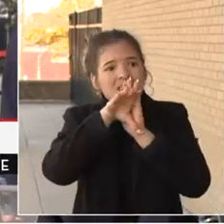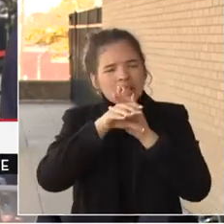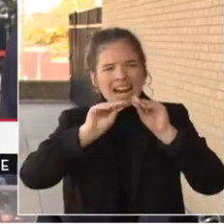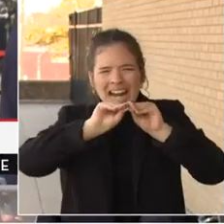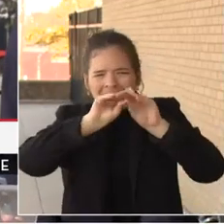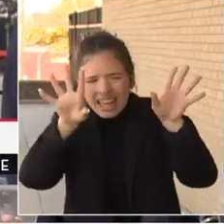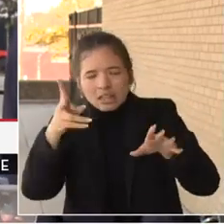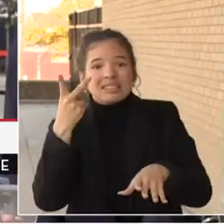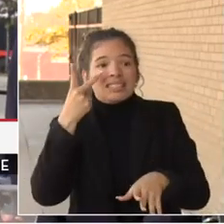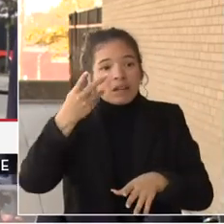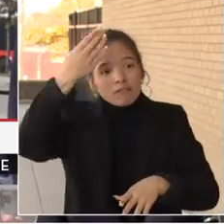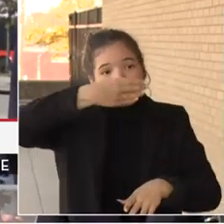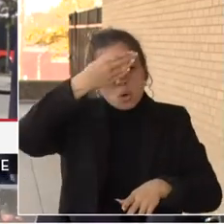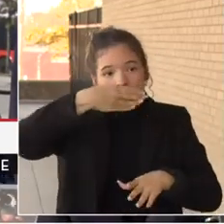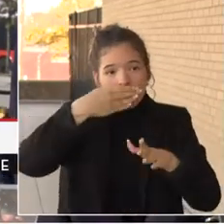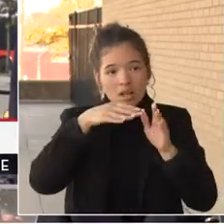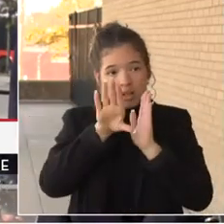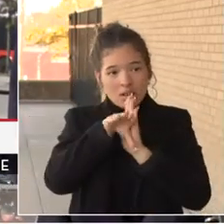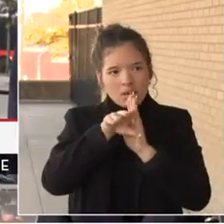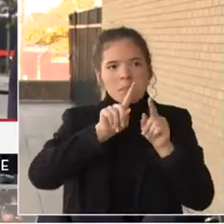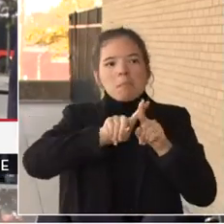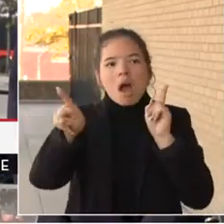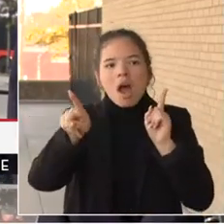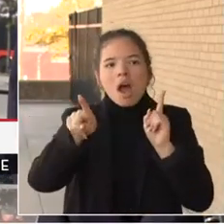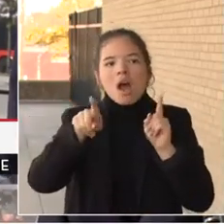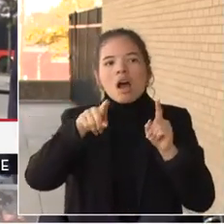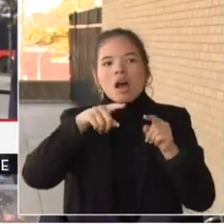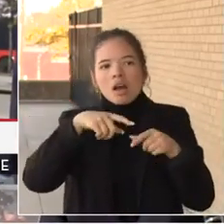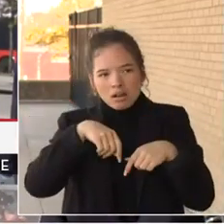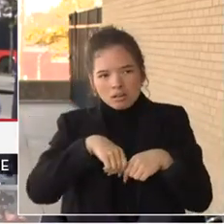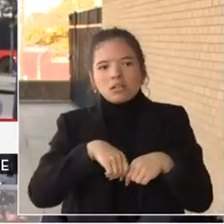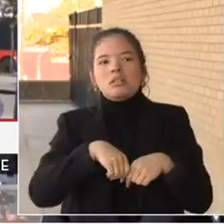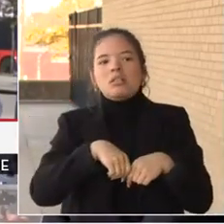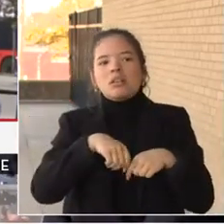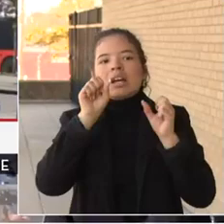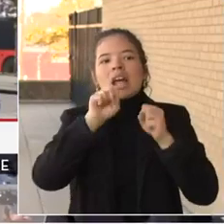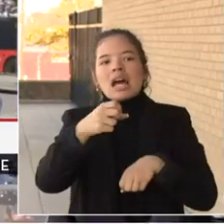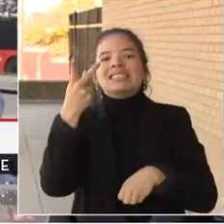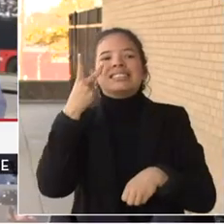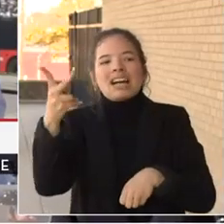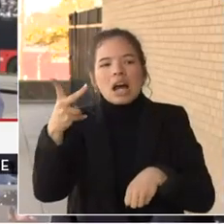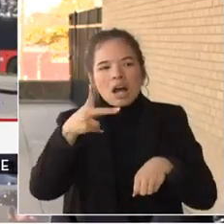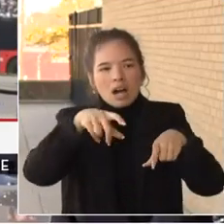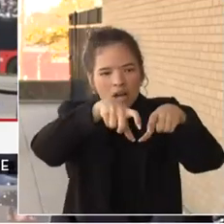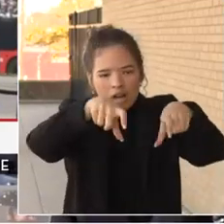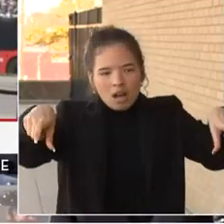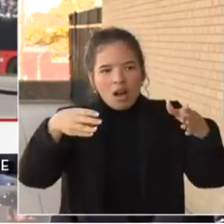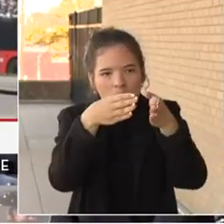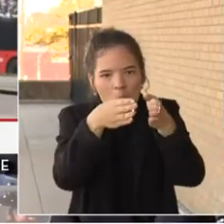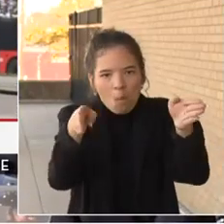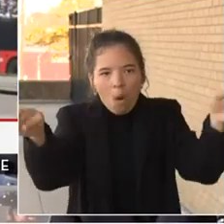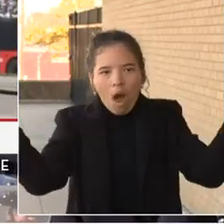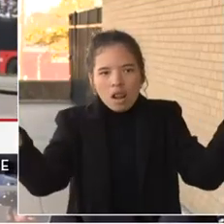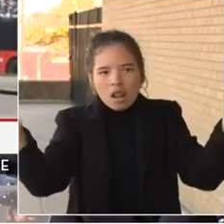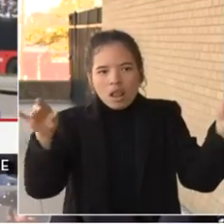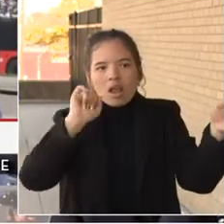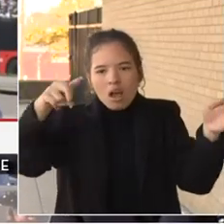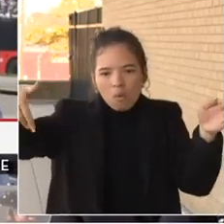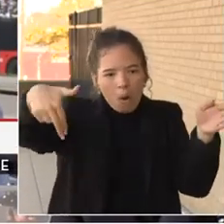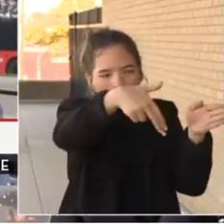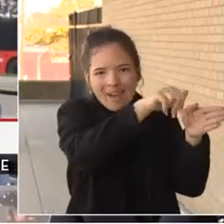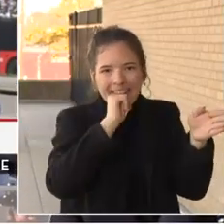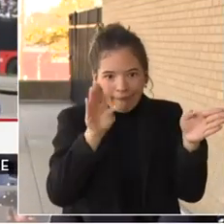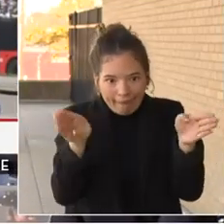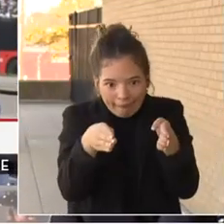people will oftentimes walk up the driveway or walk up the walkway as they approach your home, as they approach your package. And it's also really